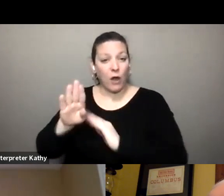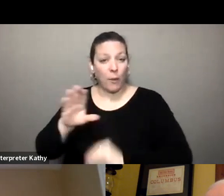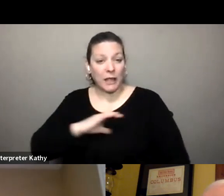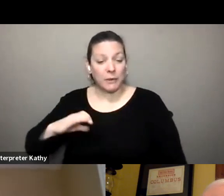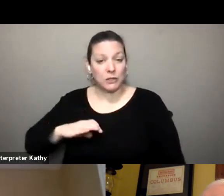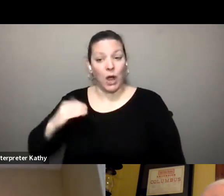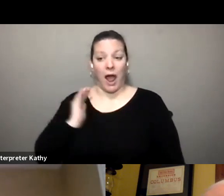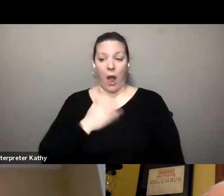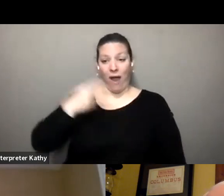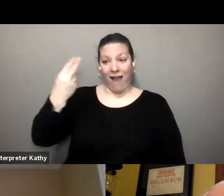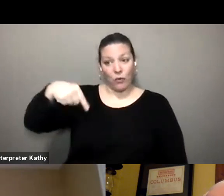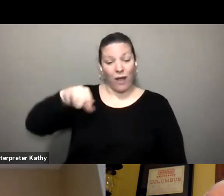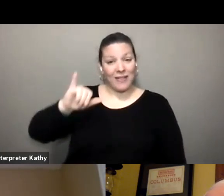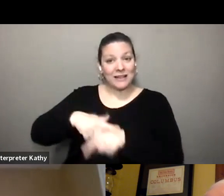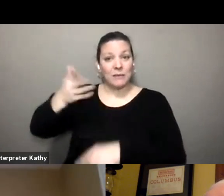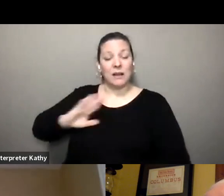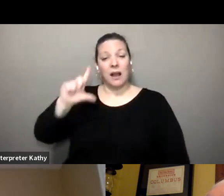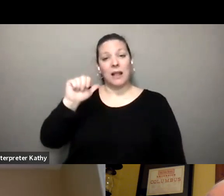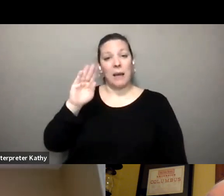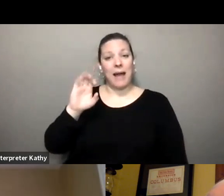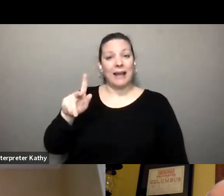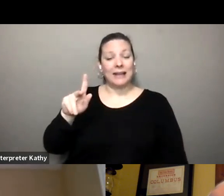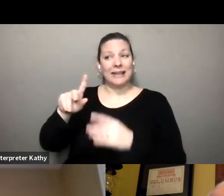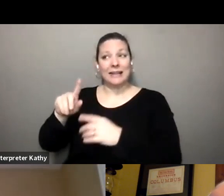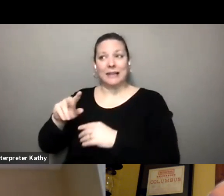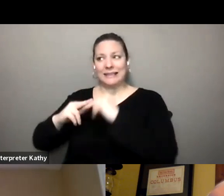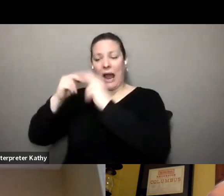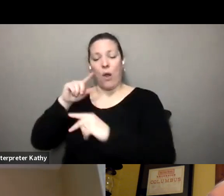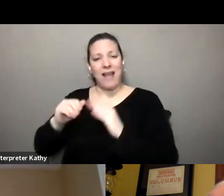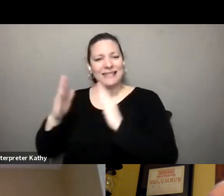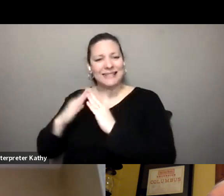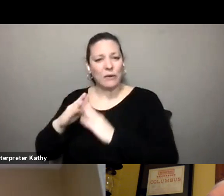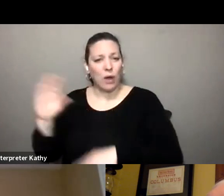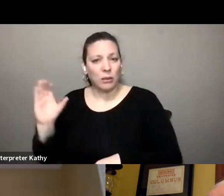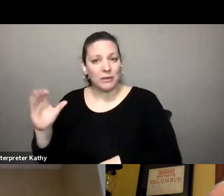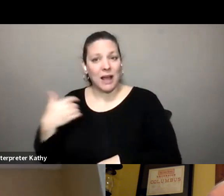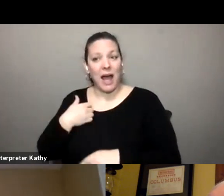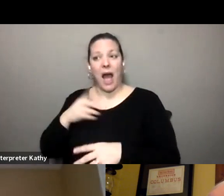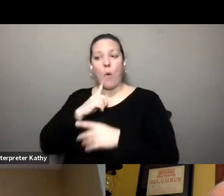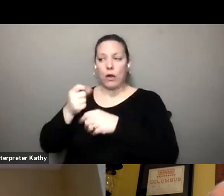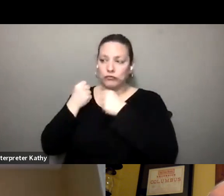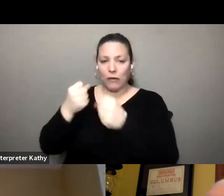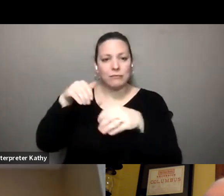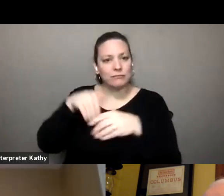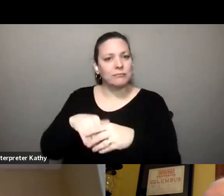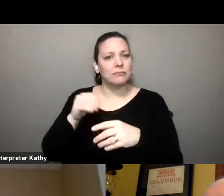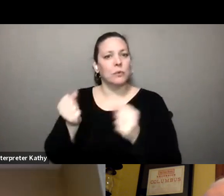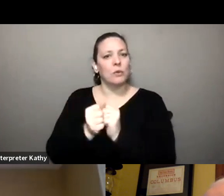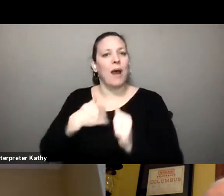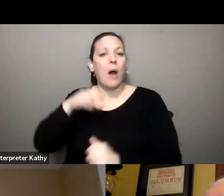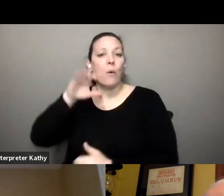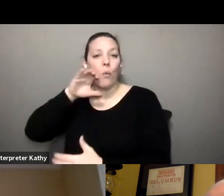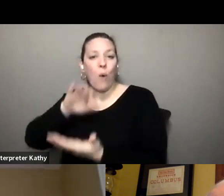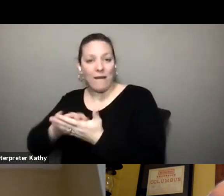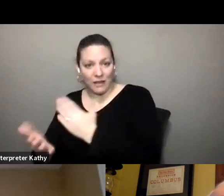headquartered at the time in the leveque tower in downtown columbus so i carpooled in with my wife in the morning and took coda home